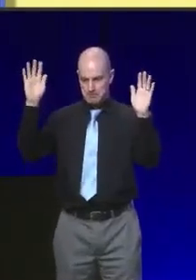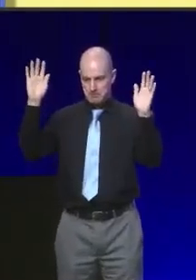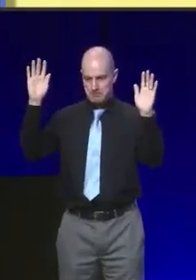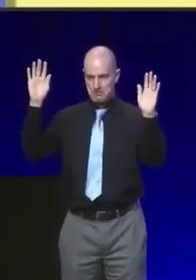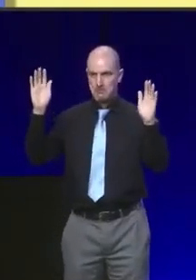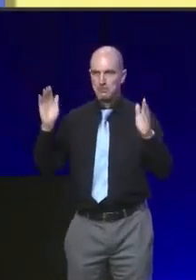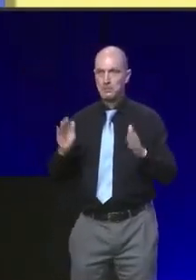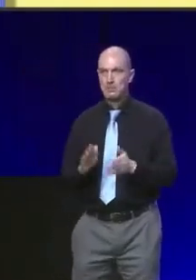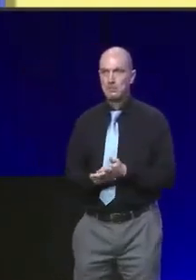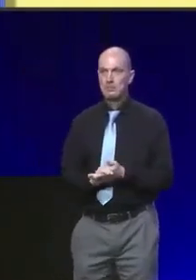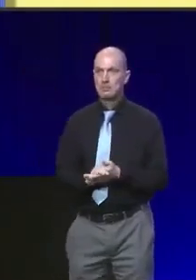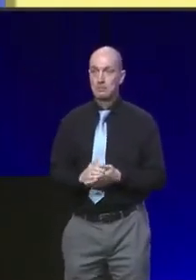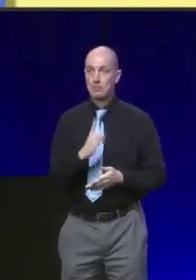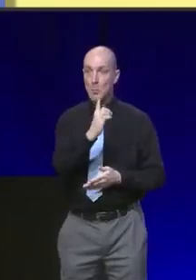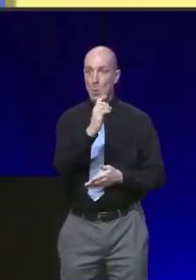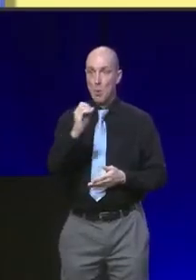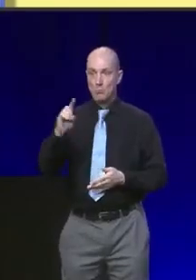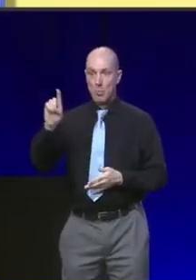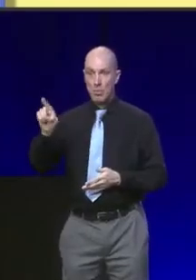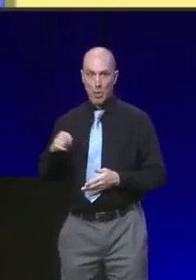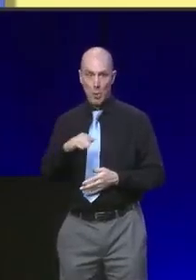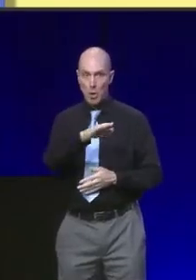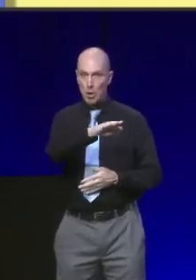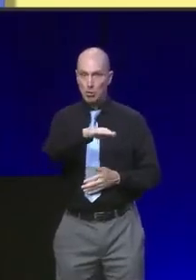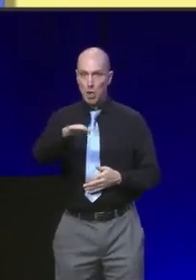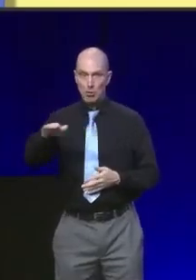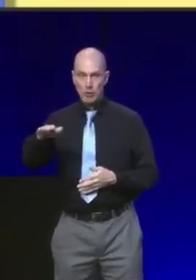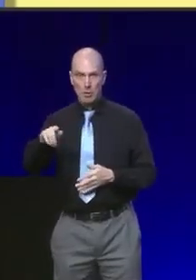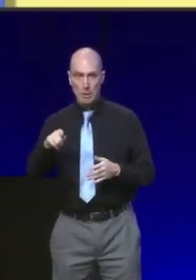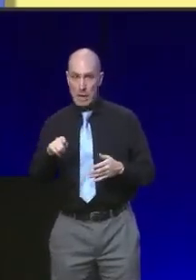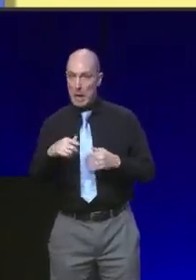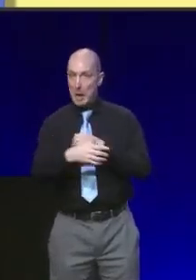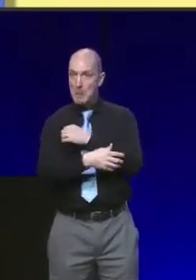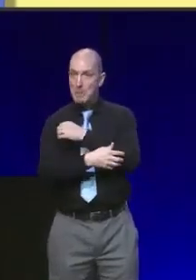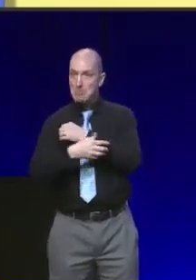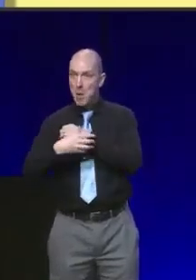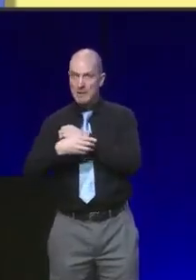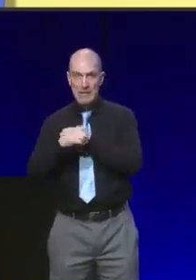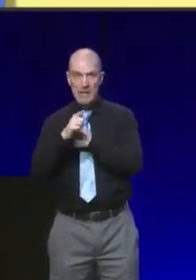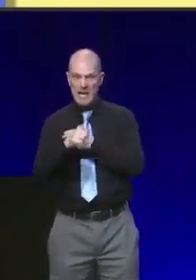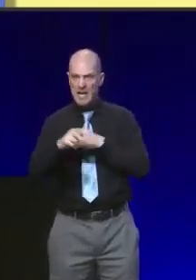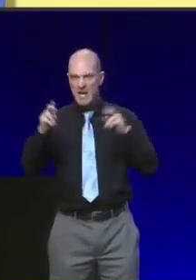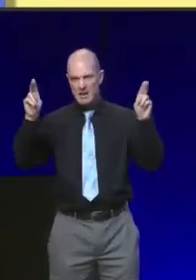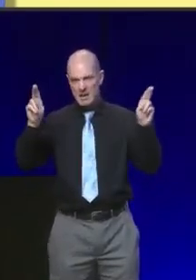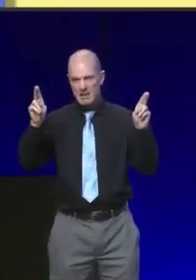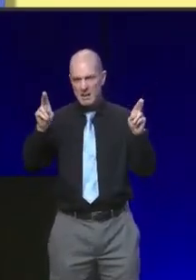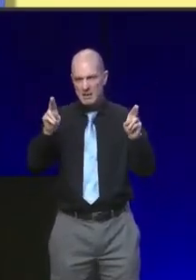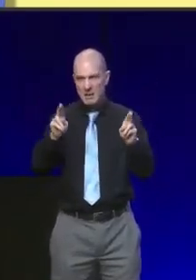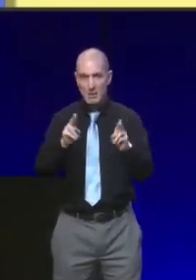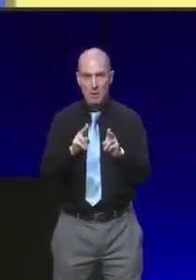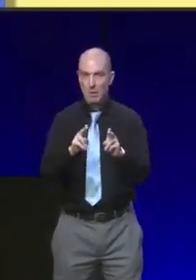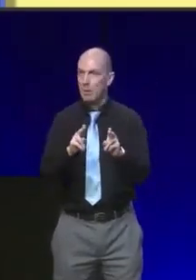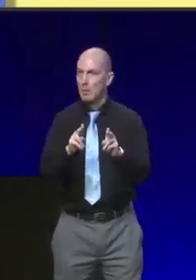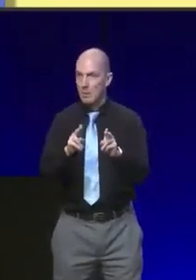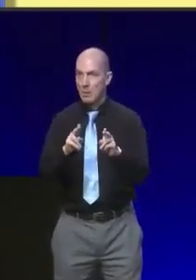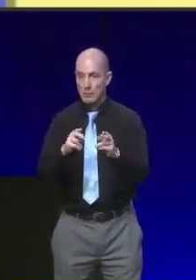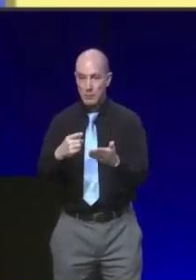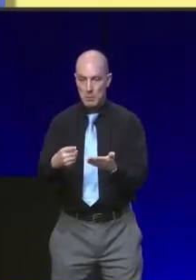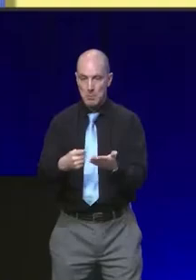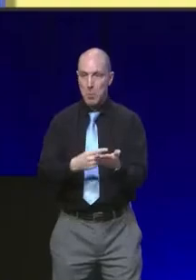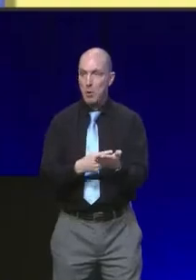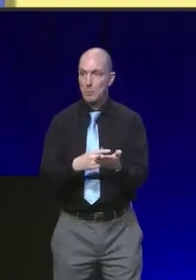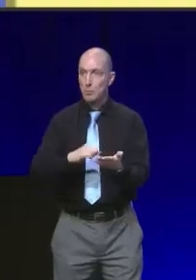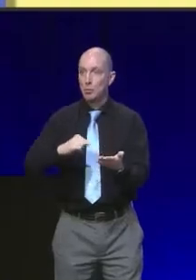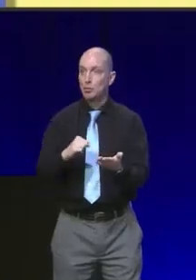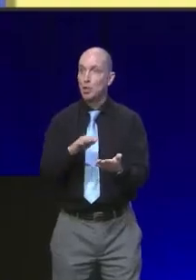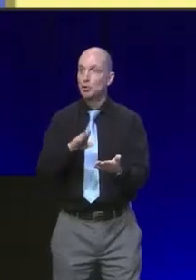And around 100,000 children are being kept out of poverty because we introduced policies like the Scottish Child